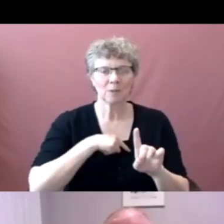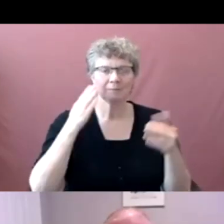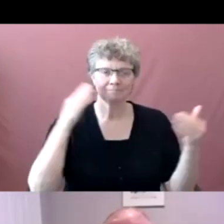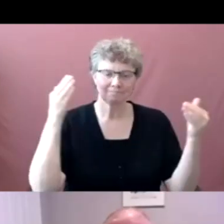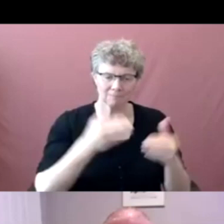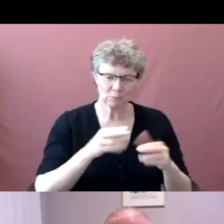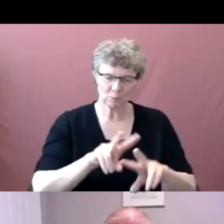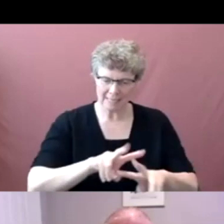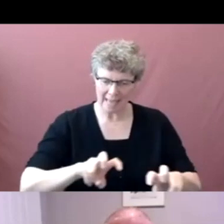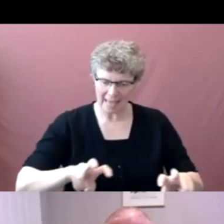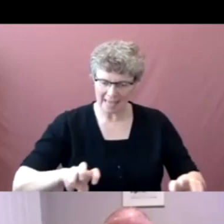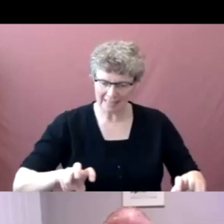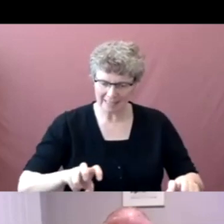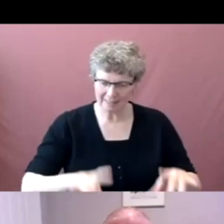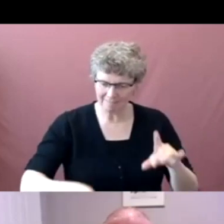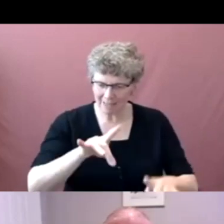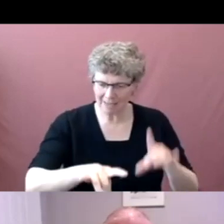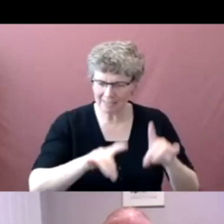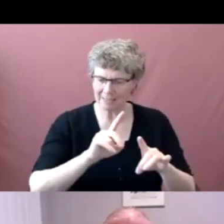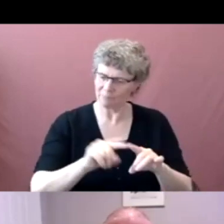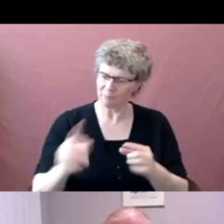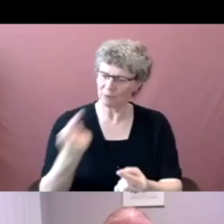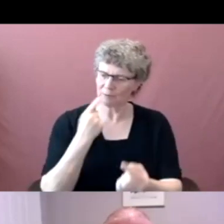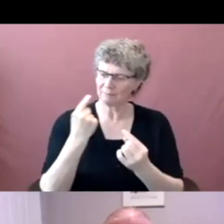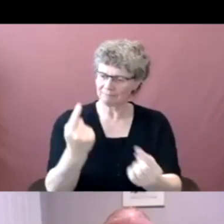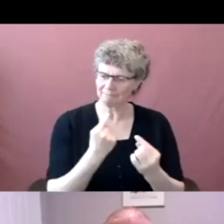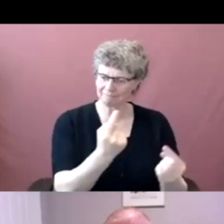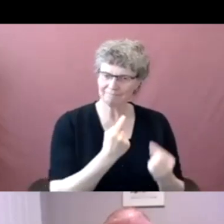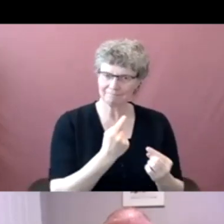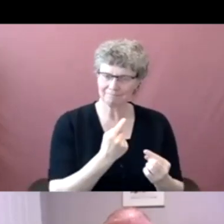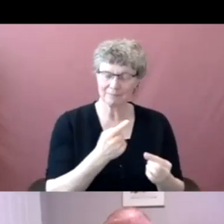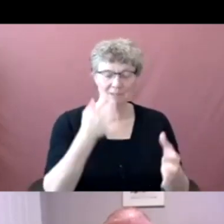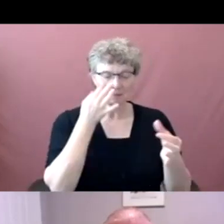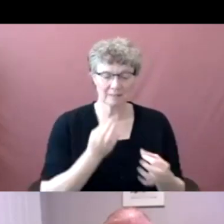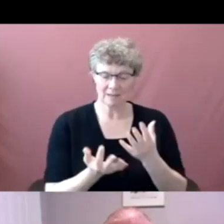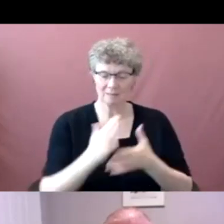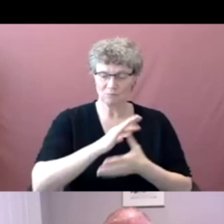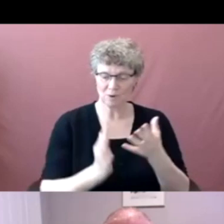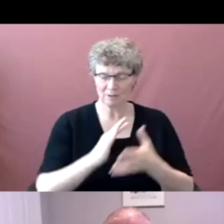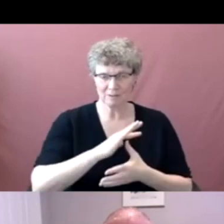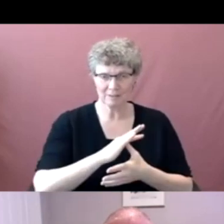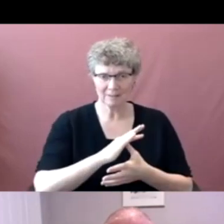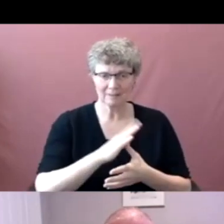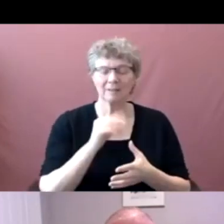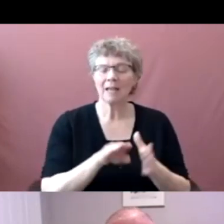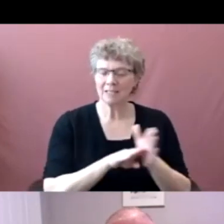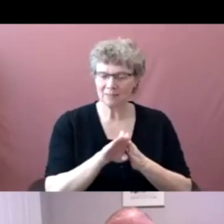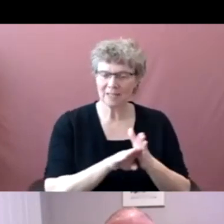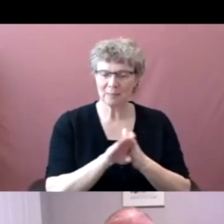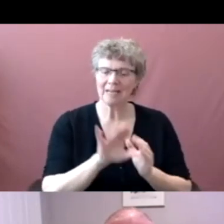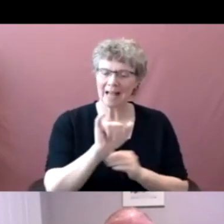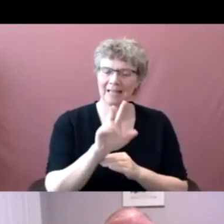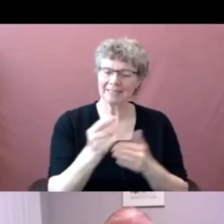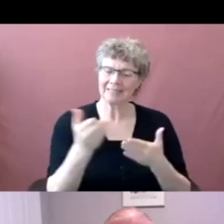that discovery, determining priorities and developing an IT service transition roadmap. That